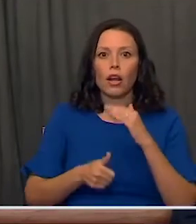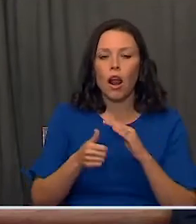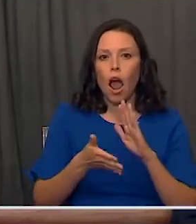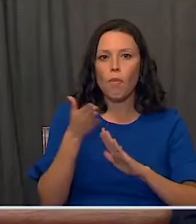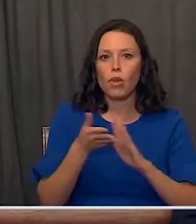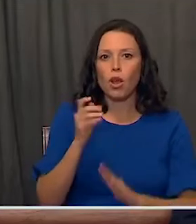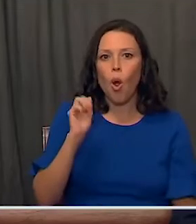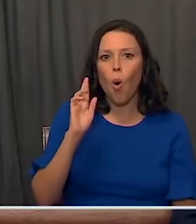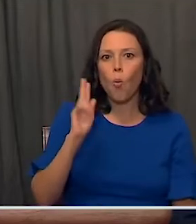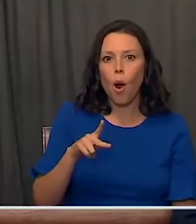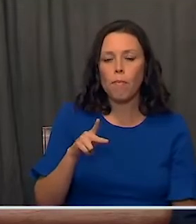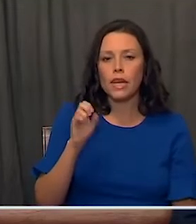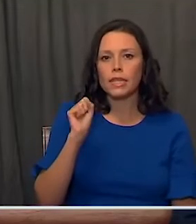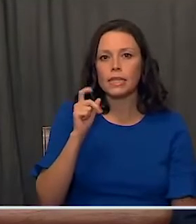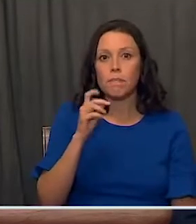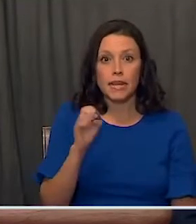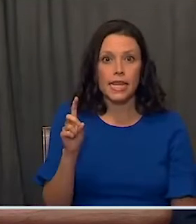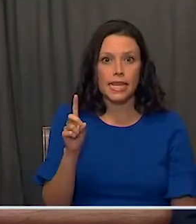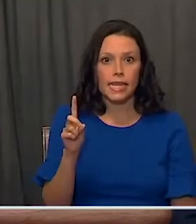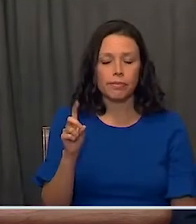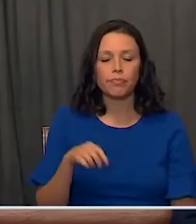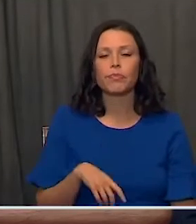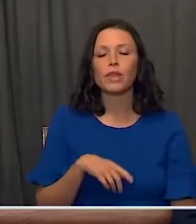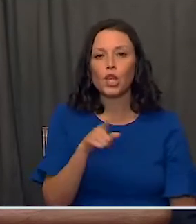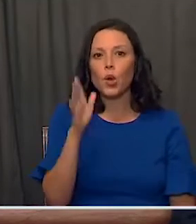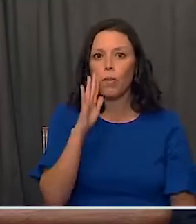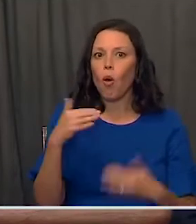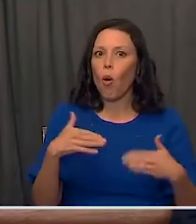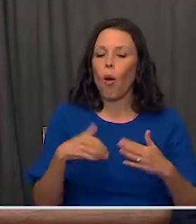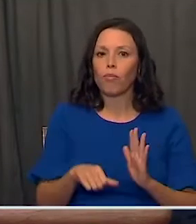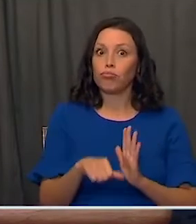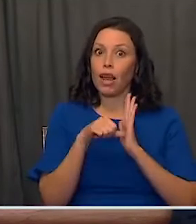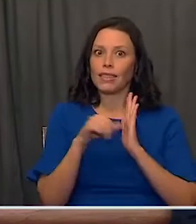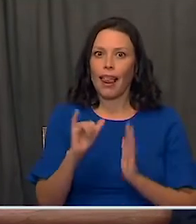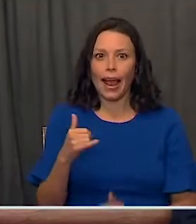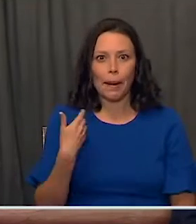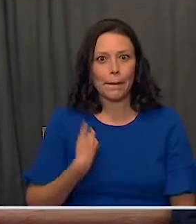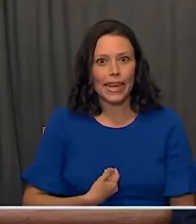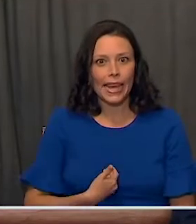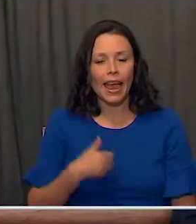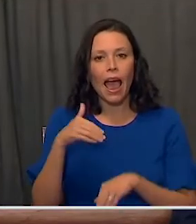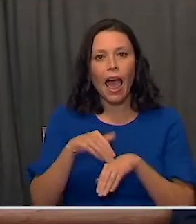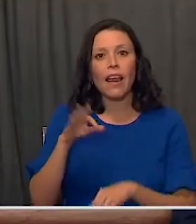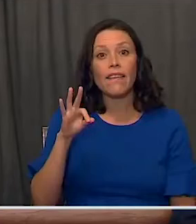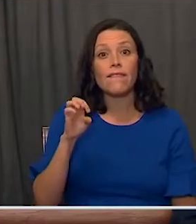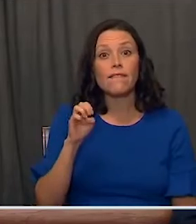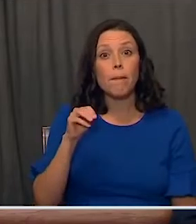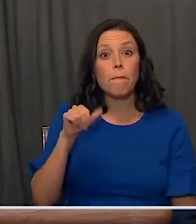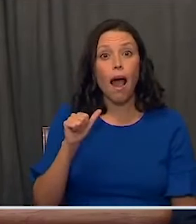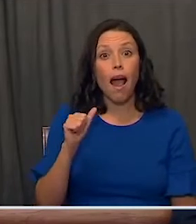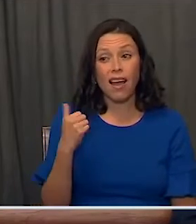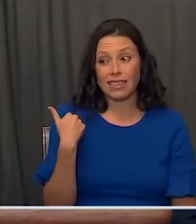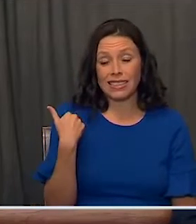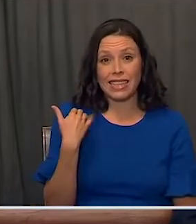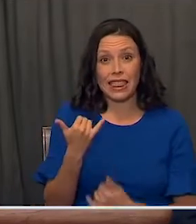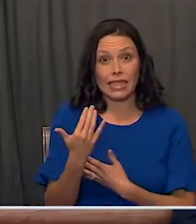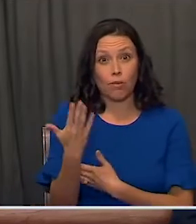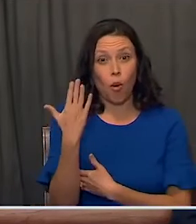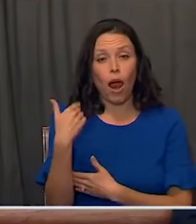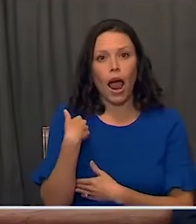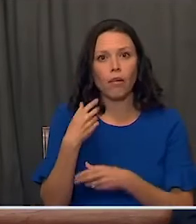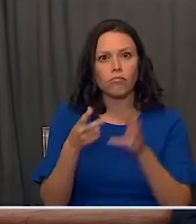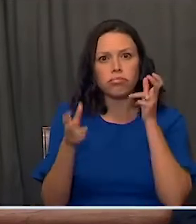Warp Speed. And I think you will be as impressed as I was at FEMA earlier today when I heard the detailed plans